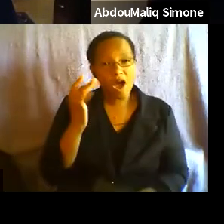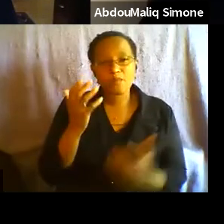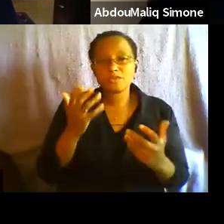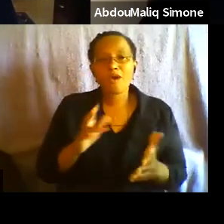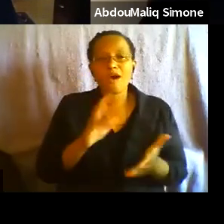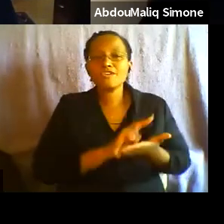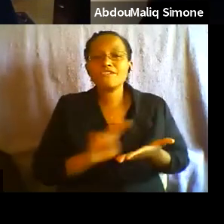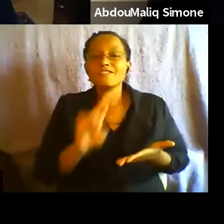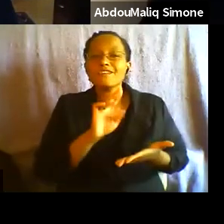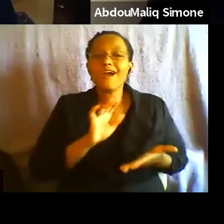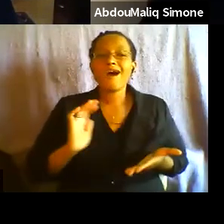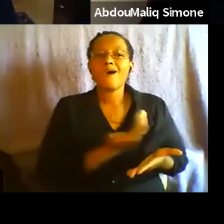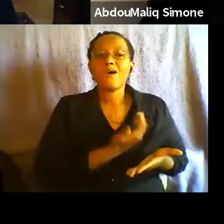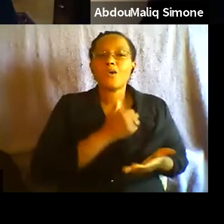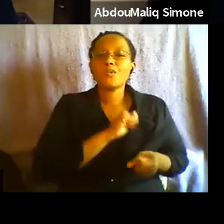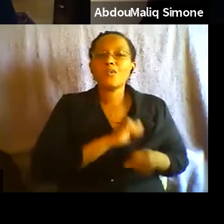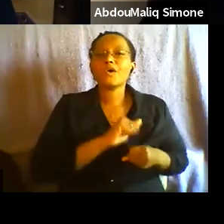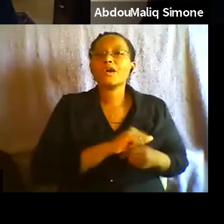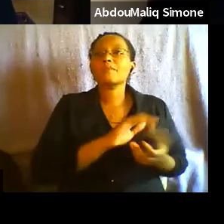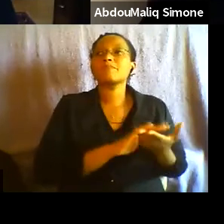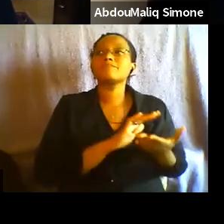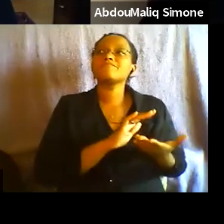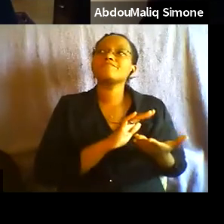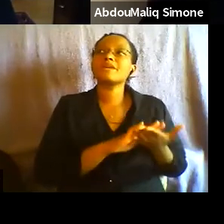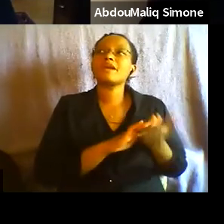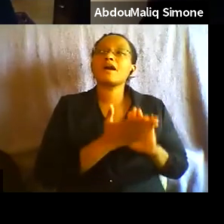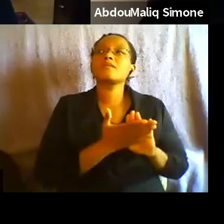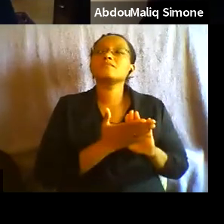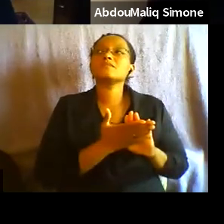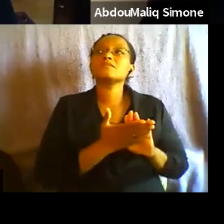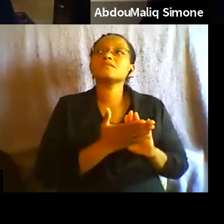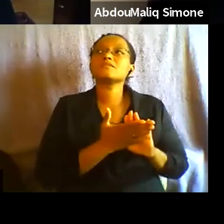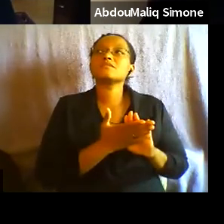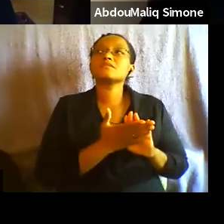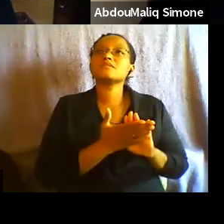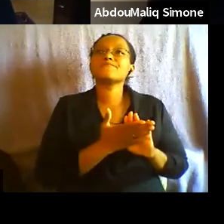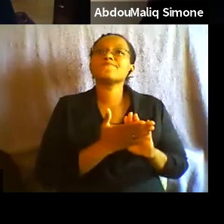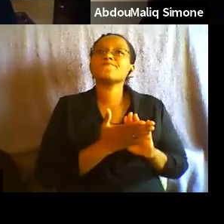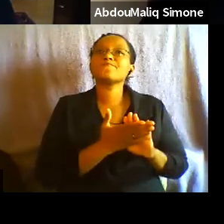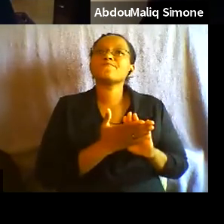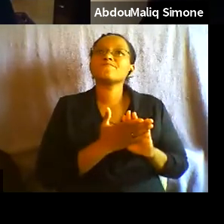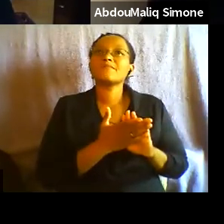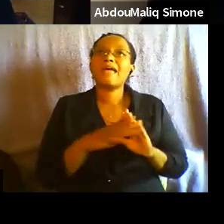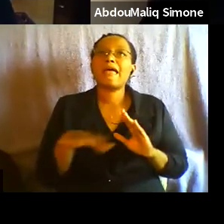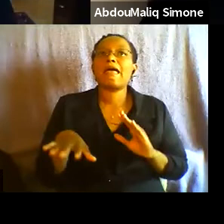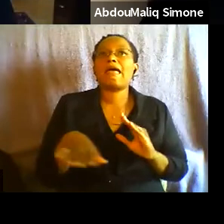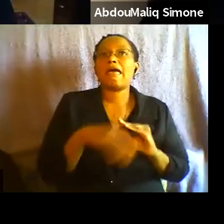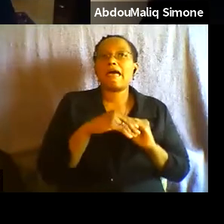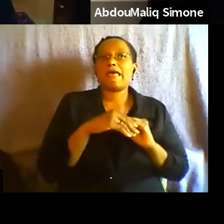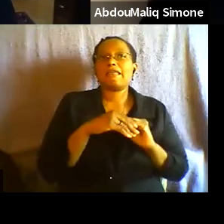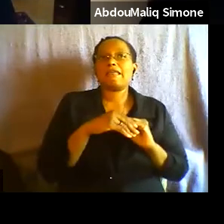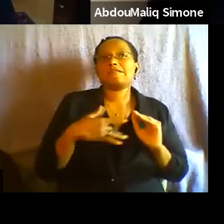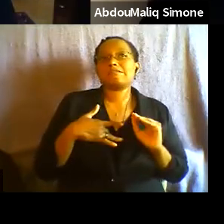one in which we add a little bit of, uh, sensitivity, uh, to an unchanged